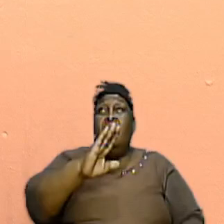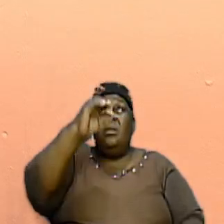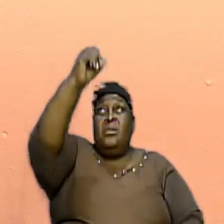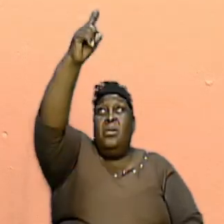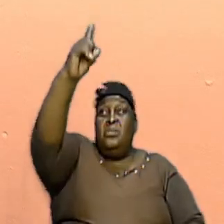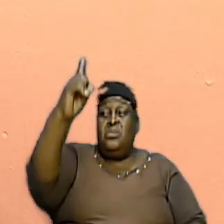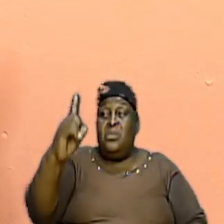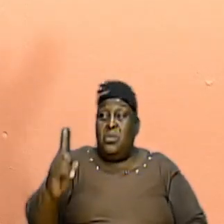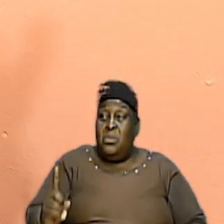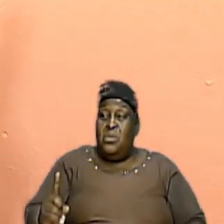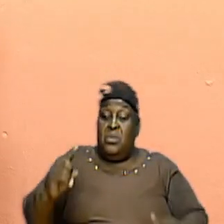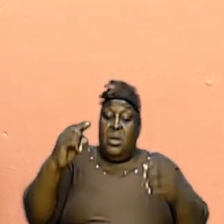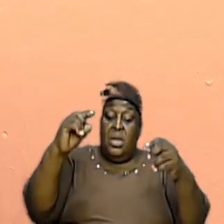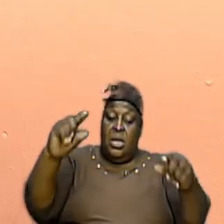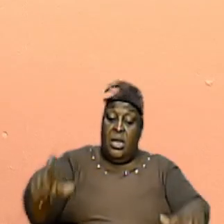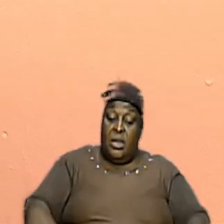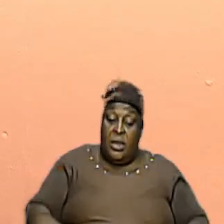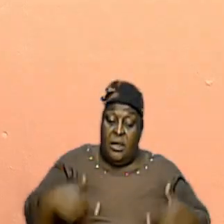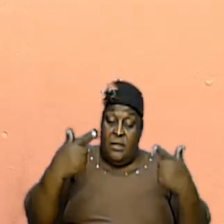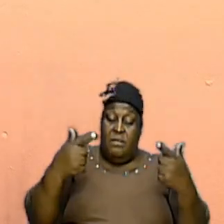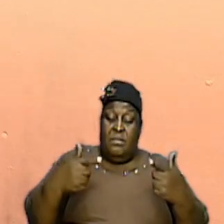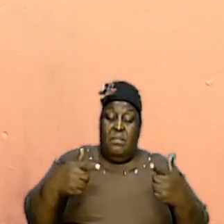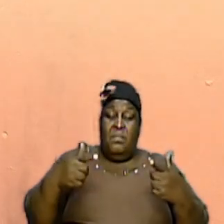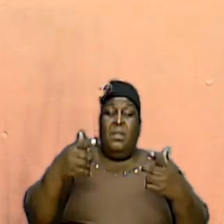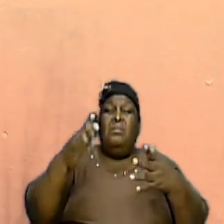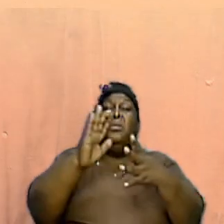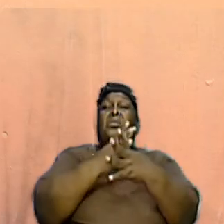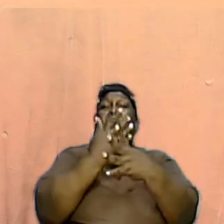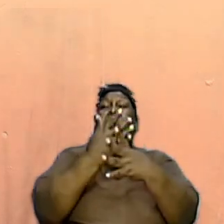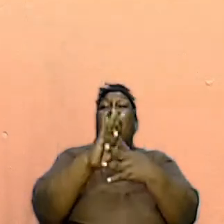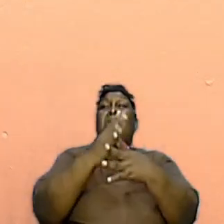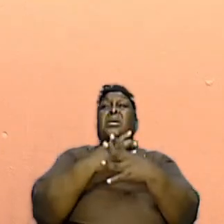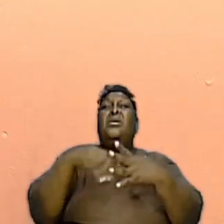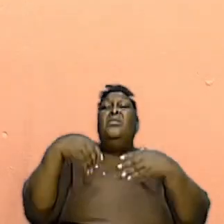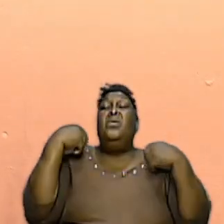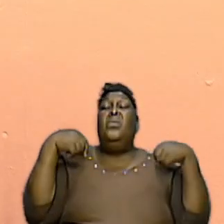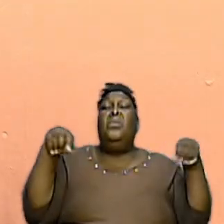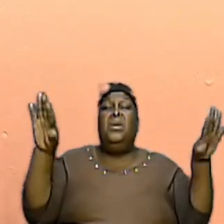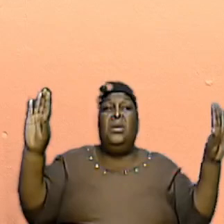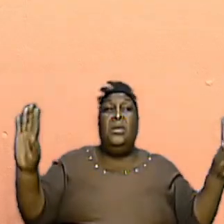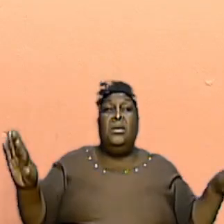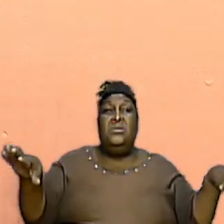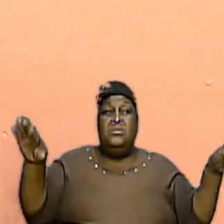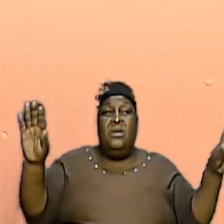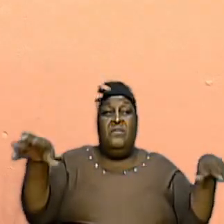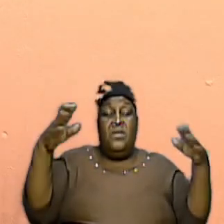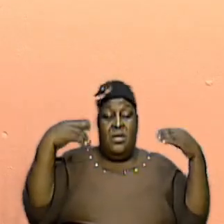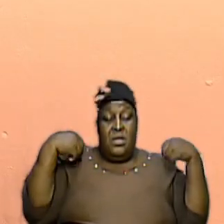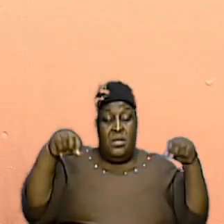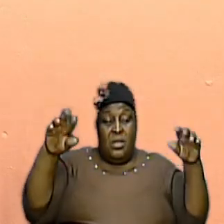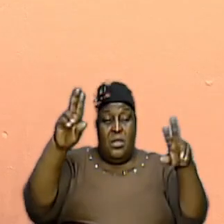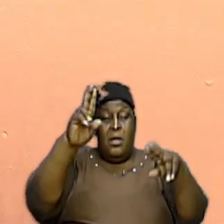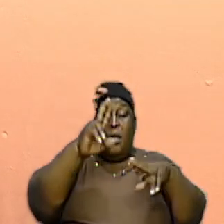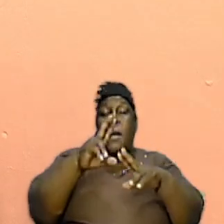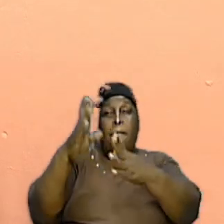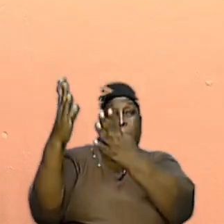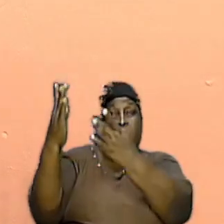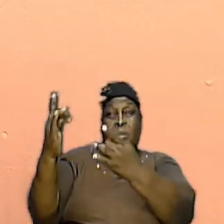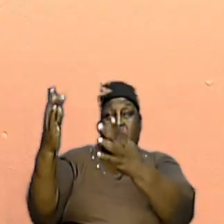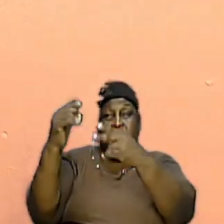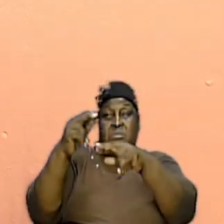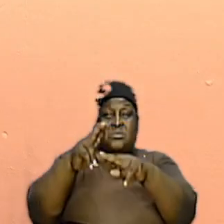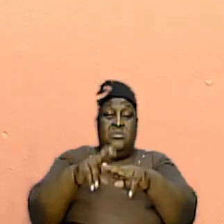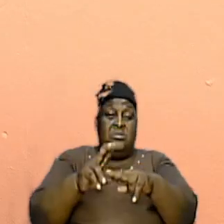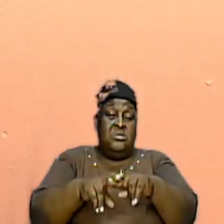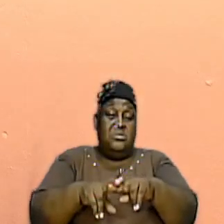amen, between the wings of the cherubim on the mercy seat, right there in that place.